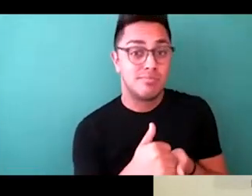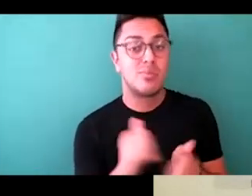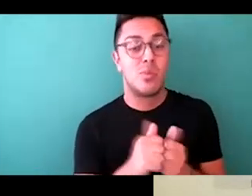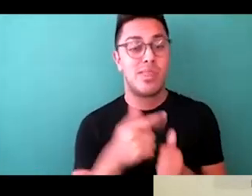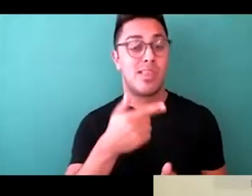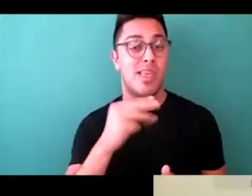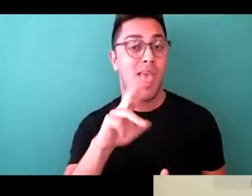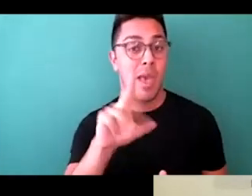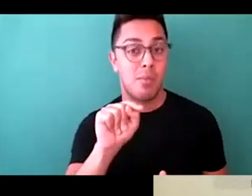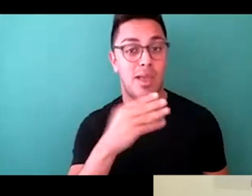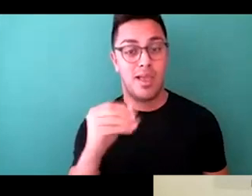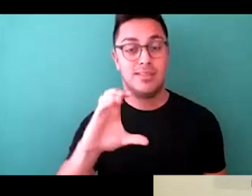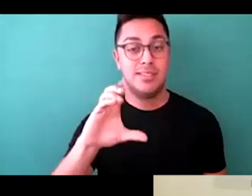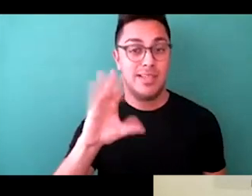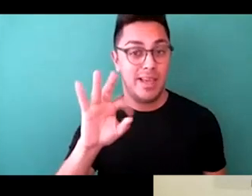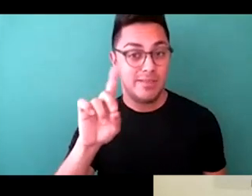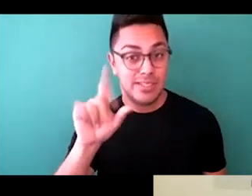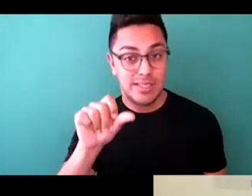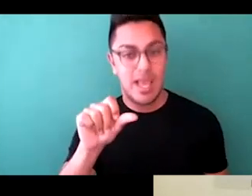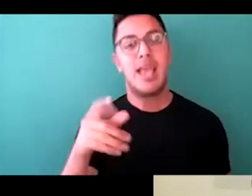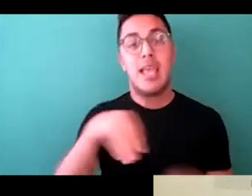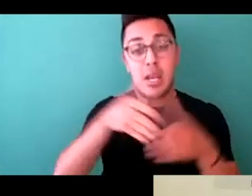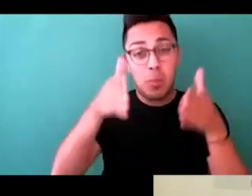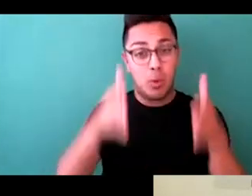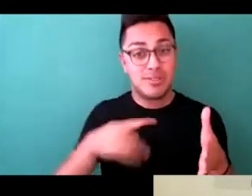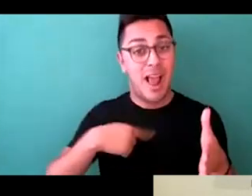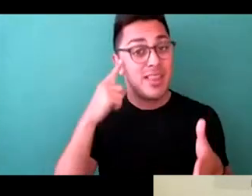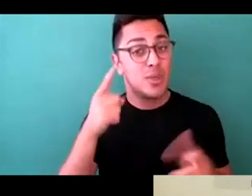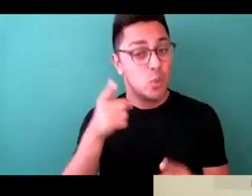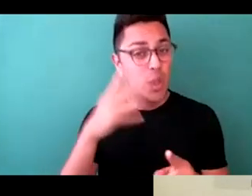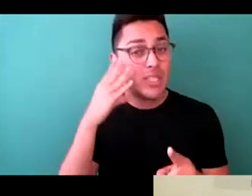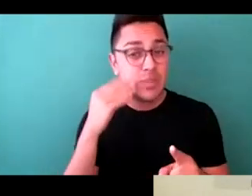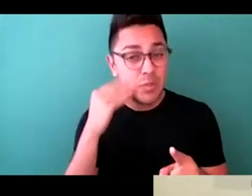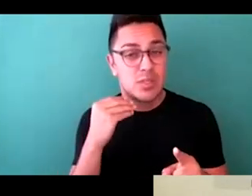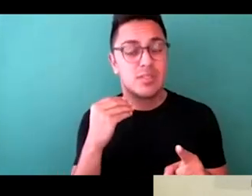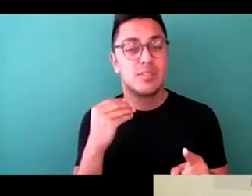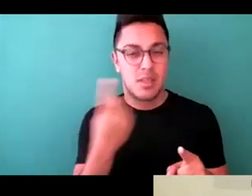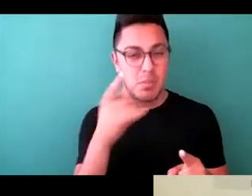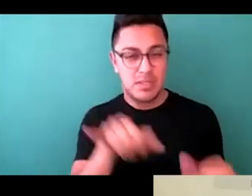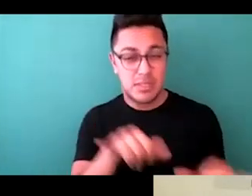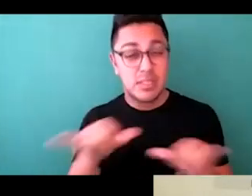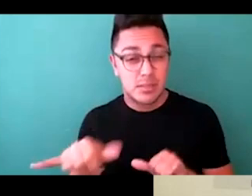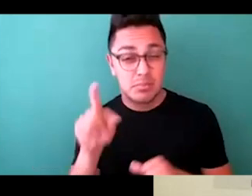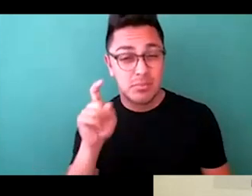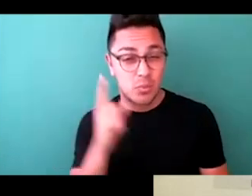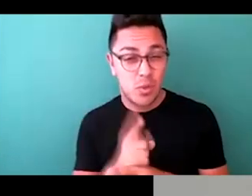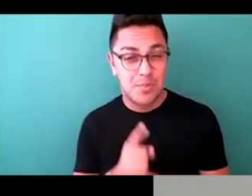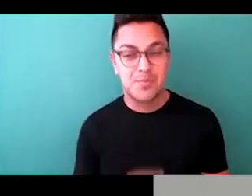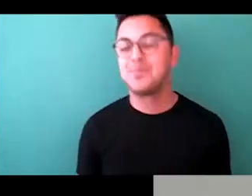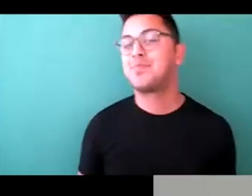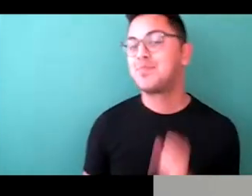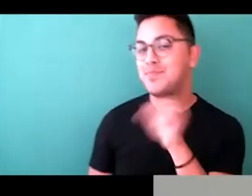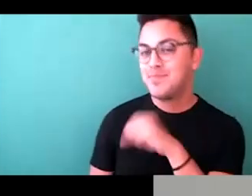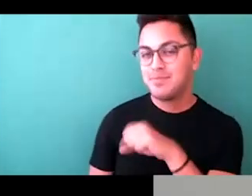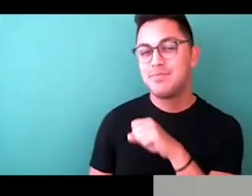CFDA in person, I think you experienced something of that nature. Yeah, I mean,